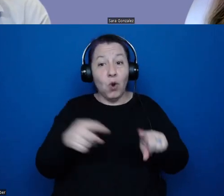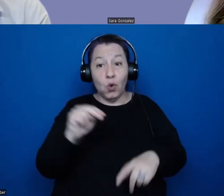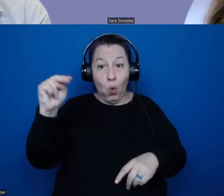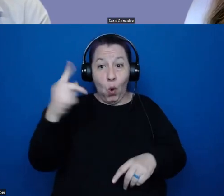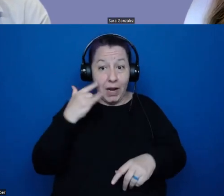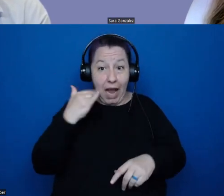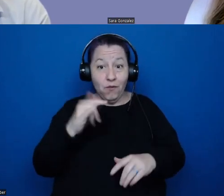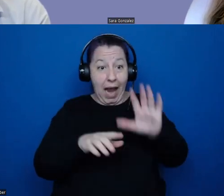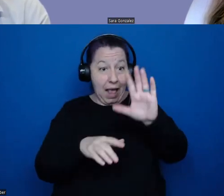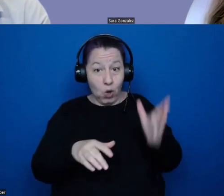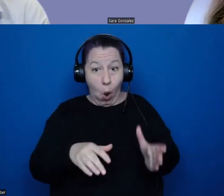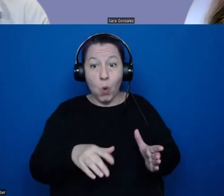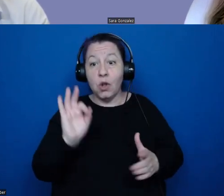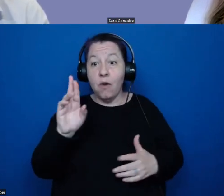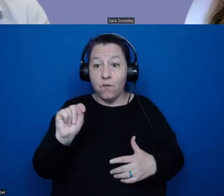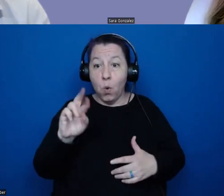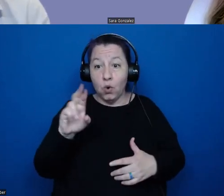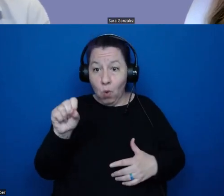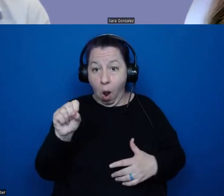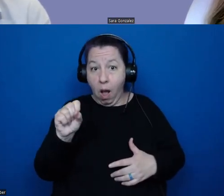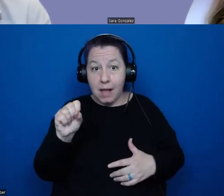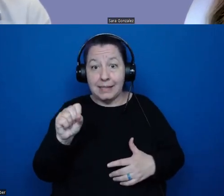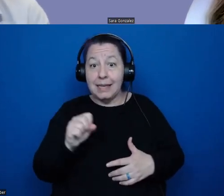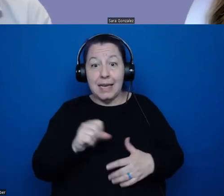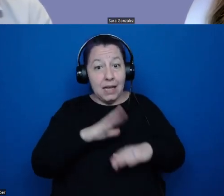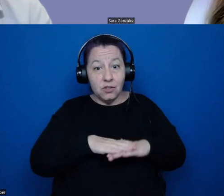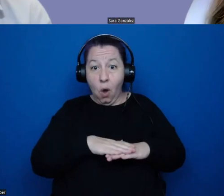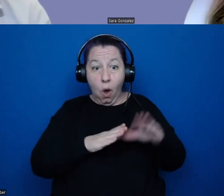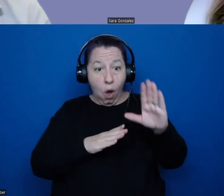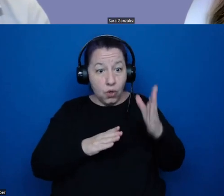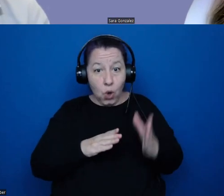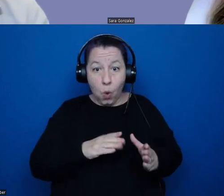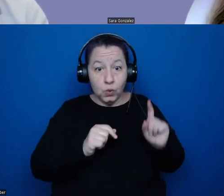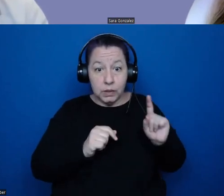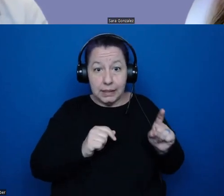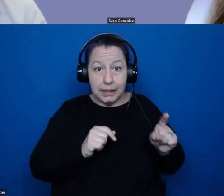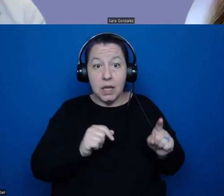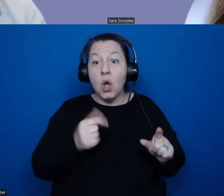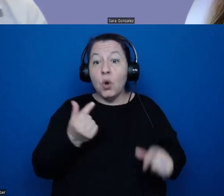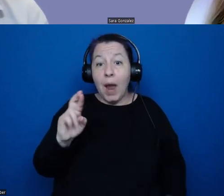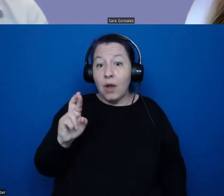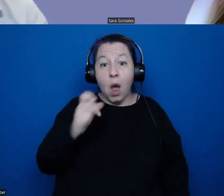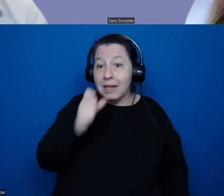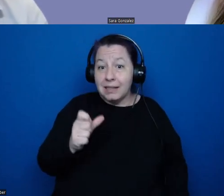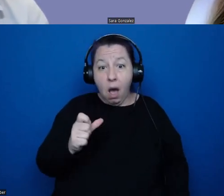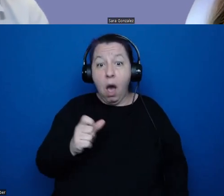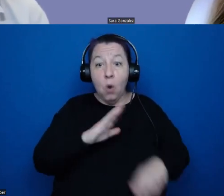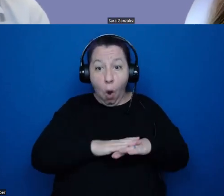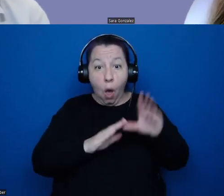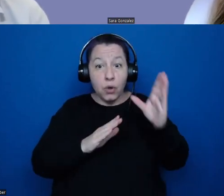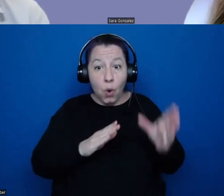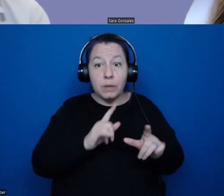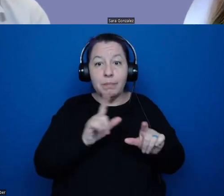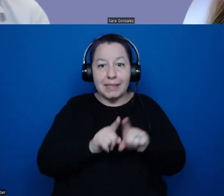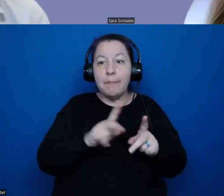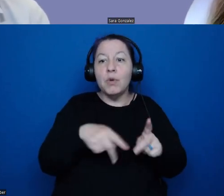coast, Fort Ross is directly like it's on the coast. Grand Ronde is not on the coast, but similar kinds of coastal